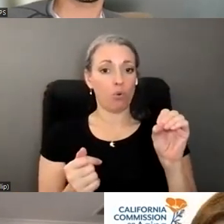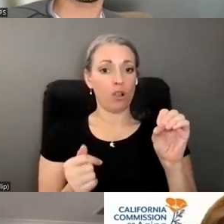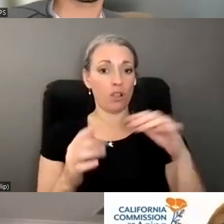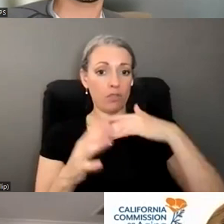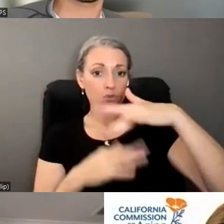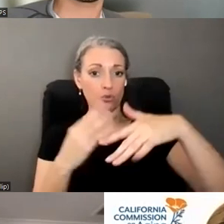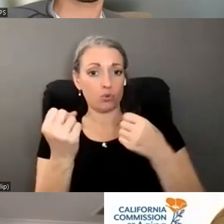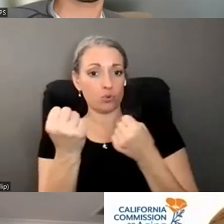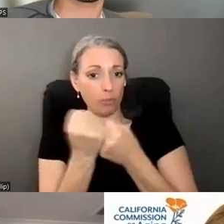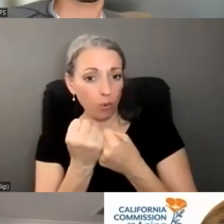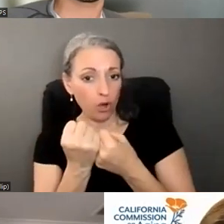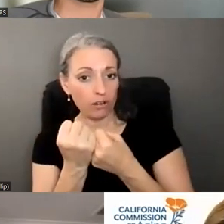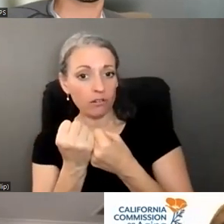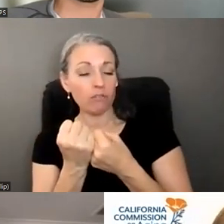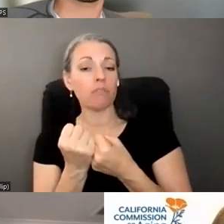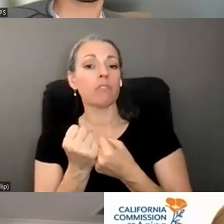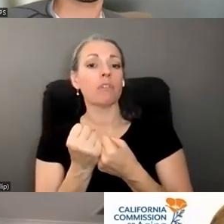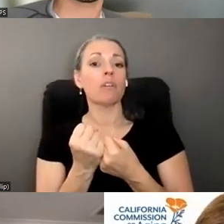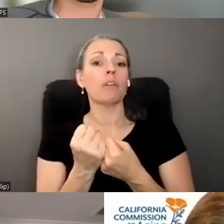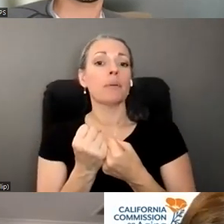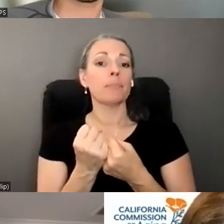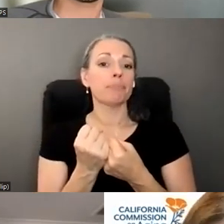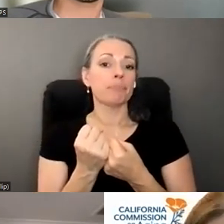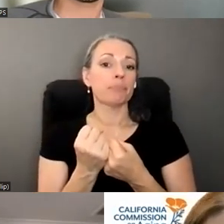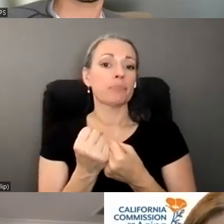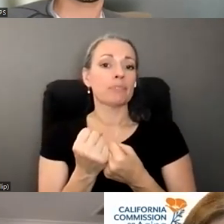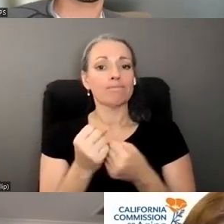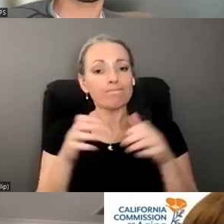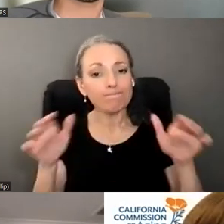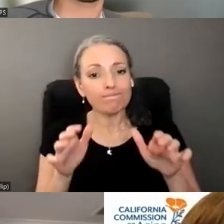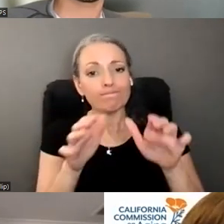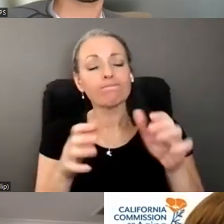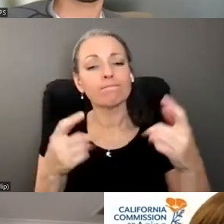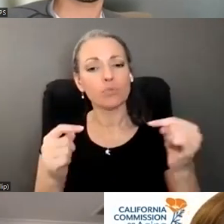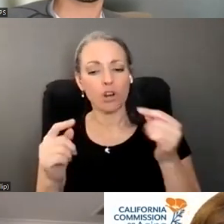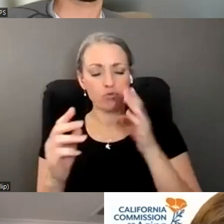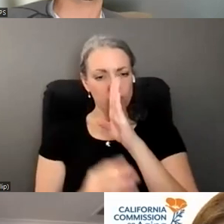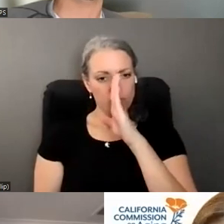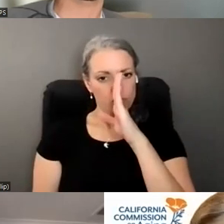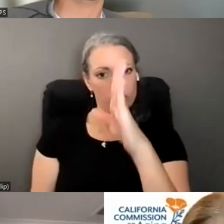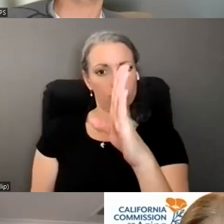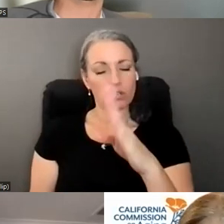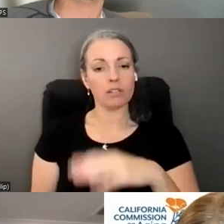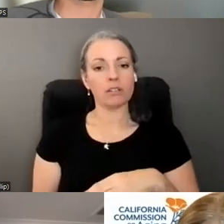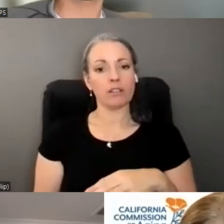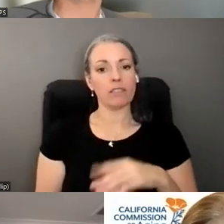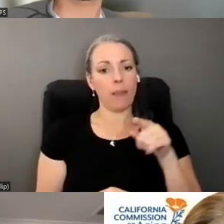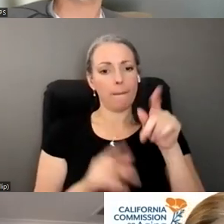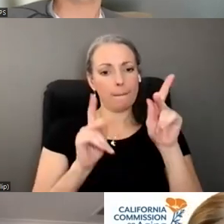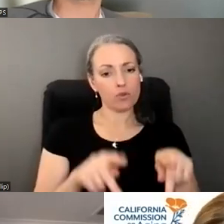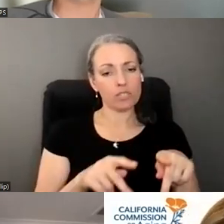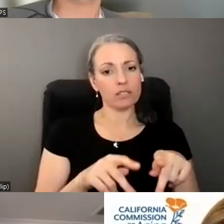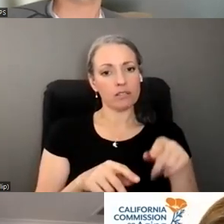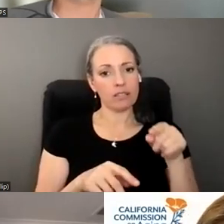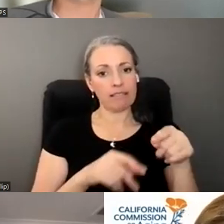supports and and and um efforts to you know redirect the the victim can